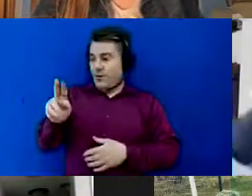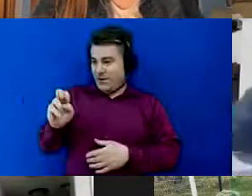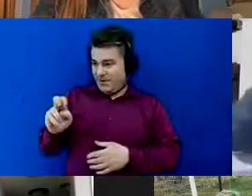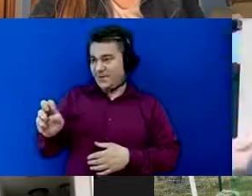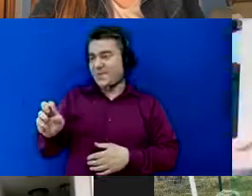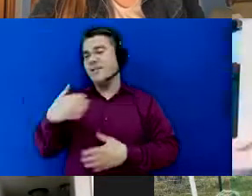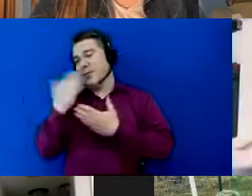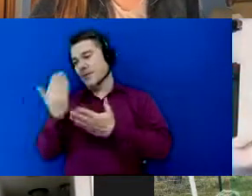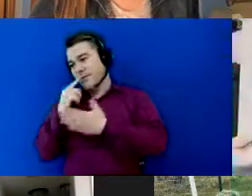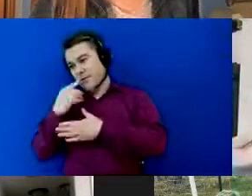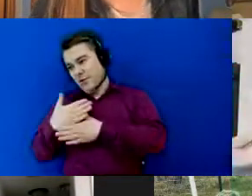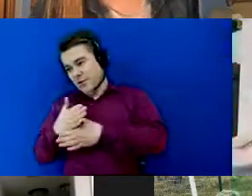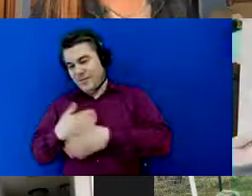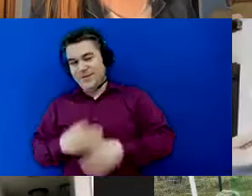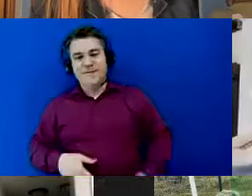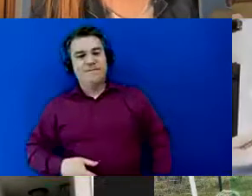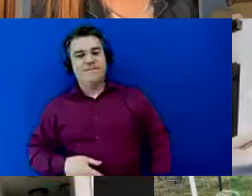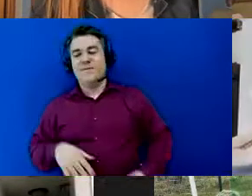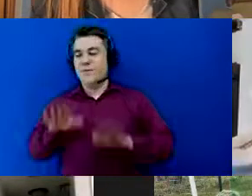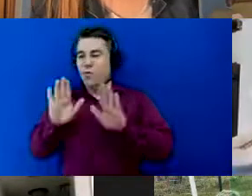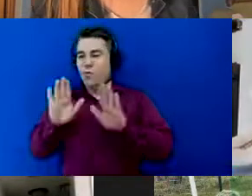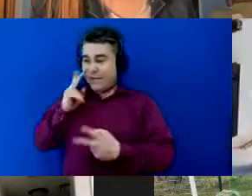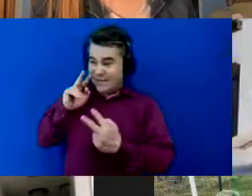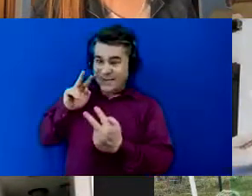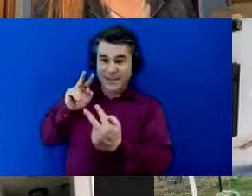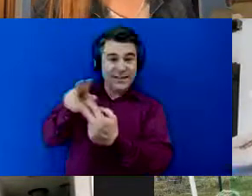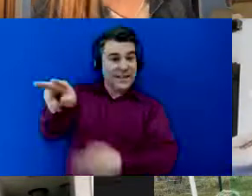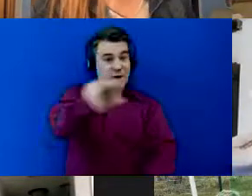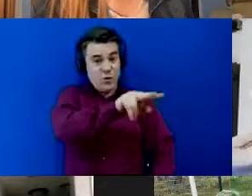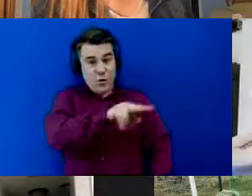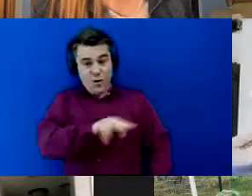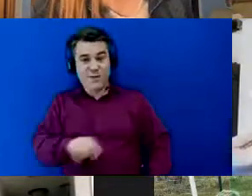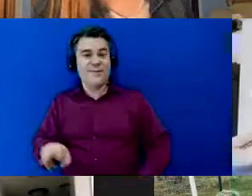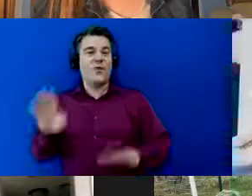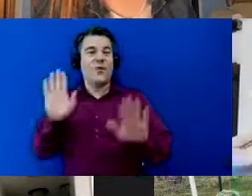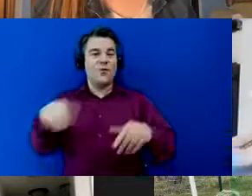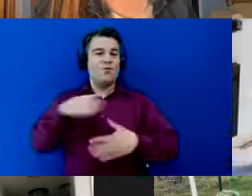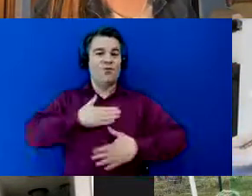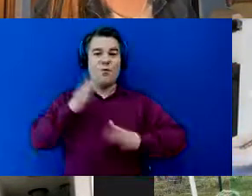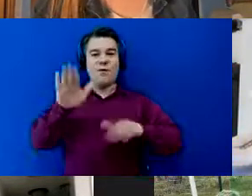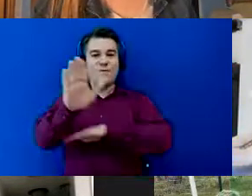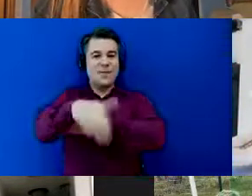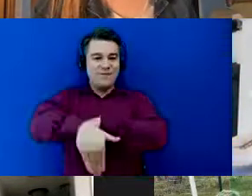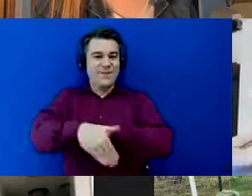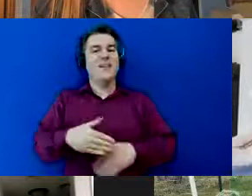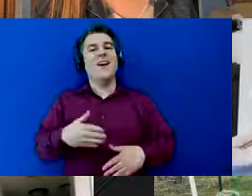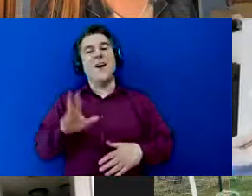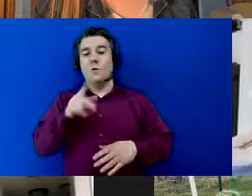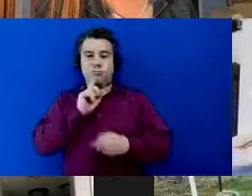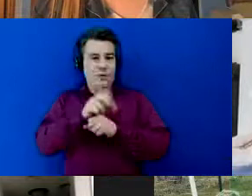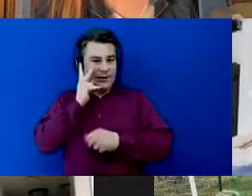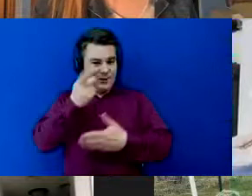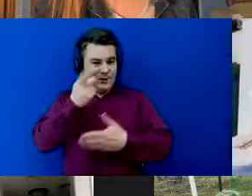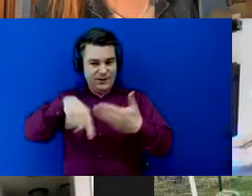it's been wonderful to see you guys i hope you have a wonderful evening i will for sure see you next week